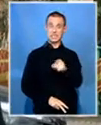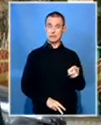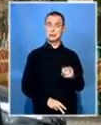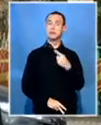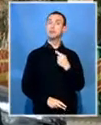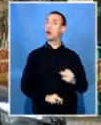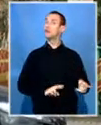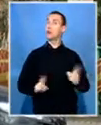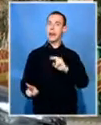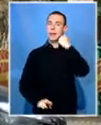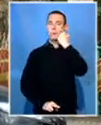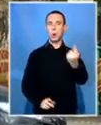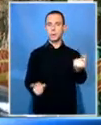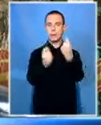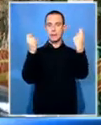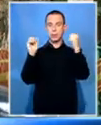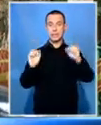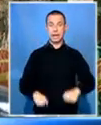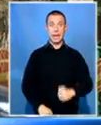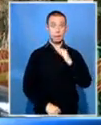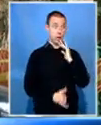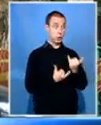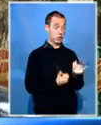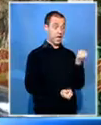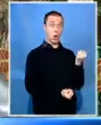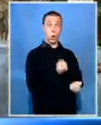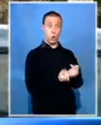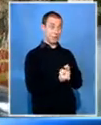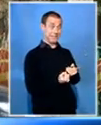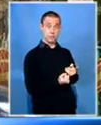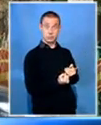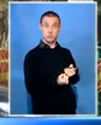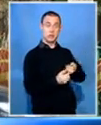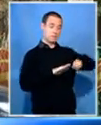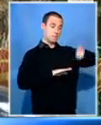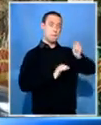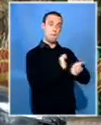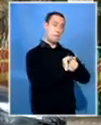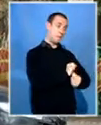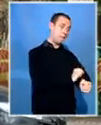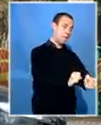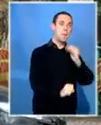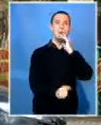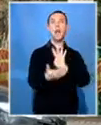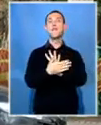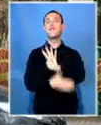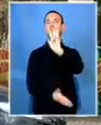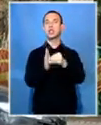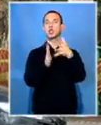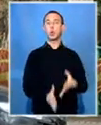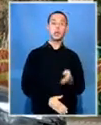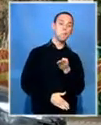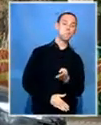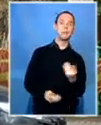Today's court decision means that at least 14 of the university's students will miss out on the centenary celebrations.